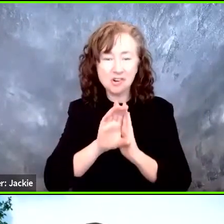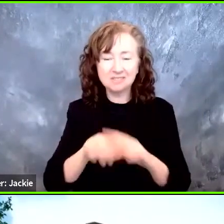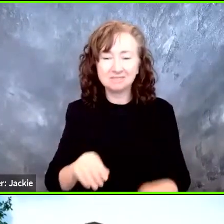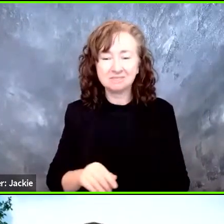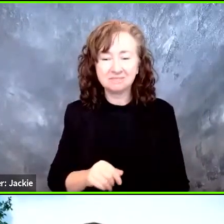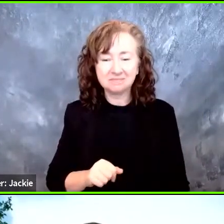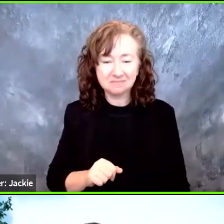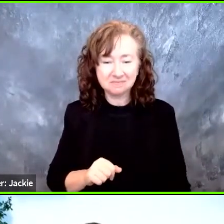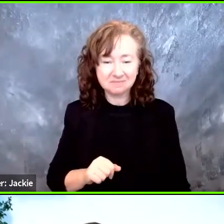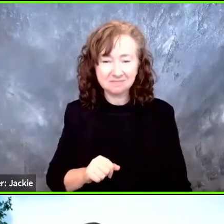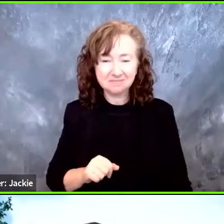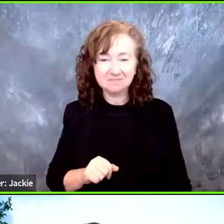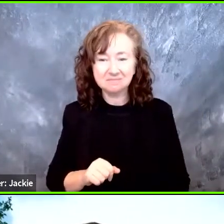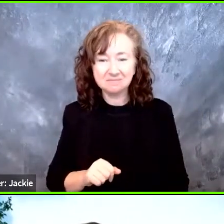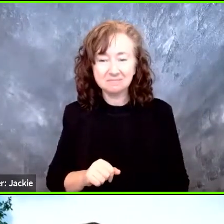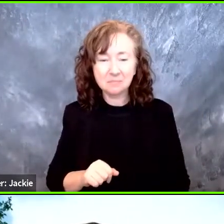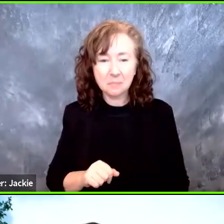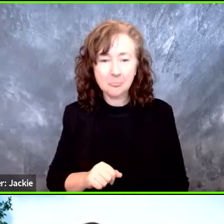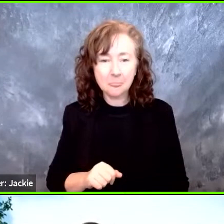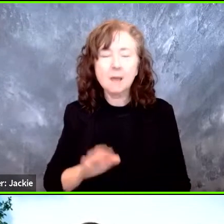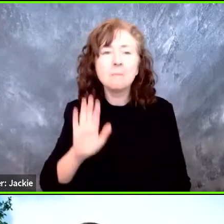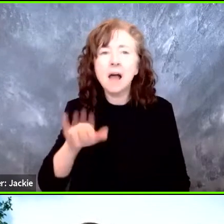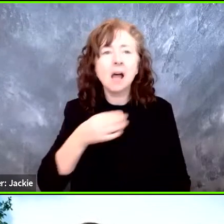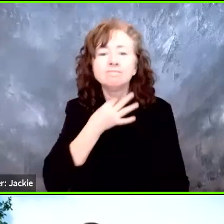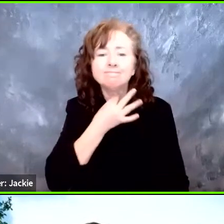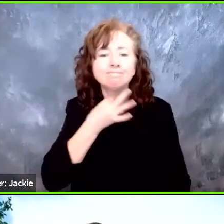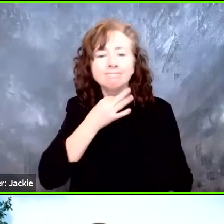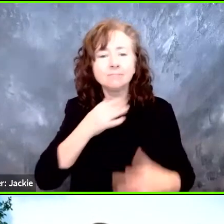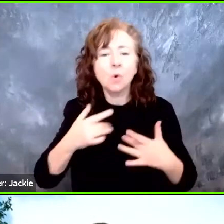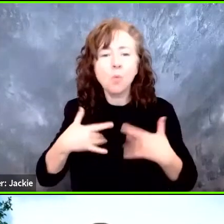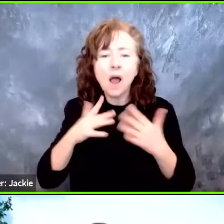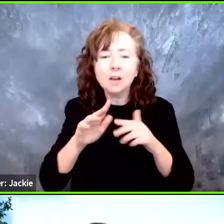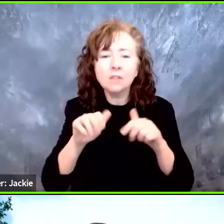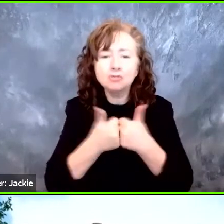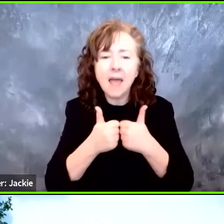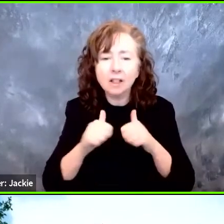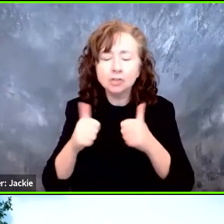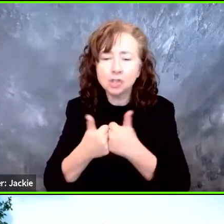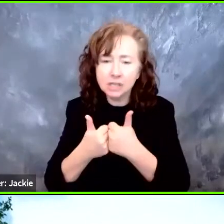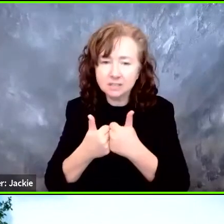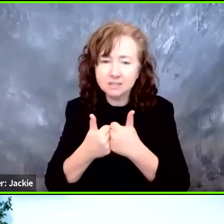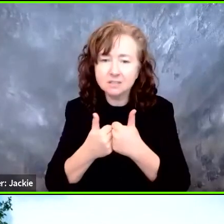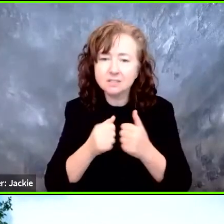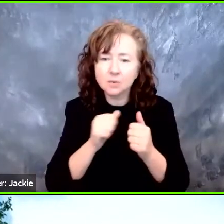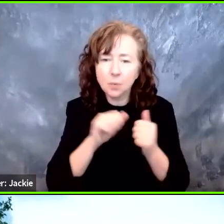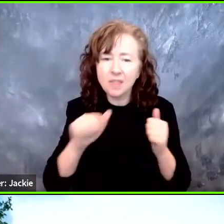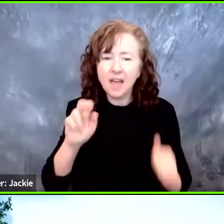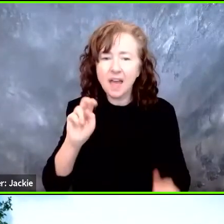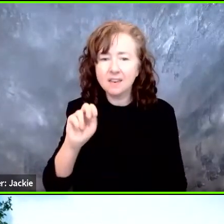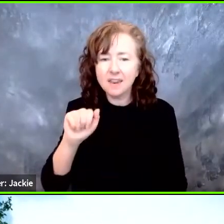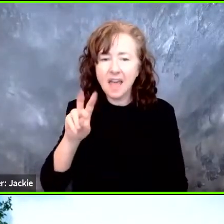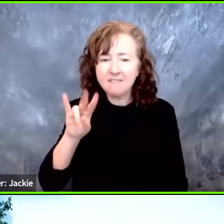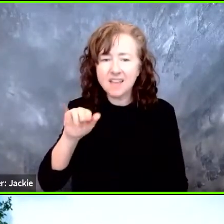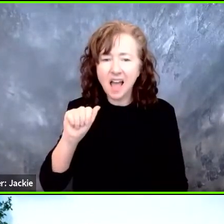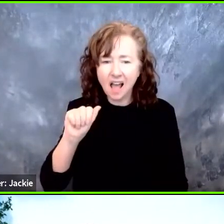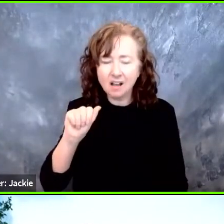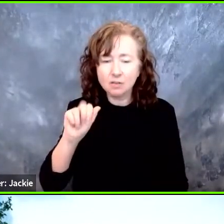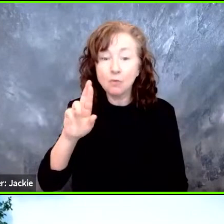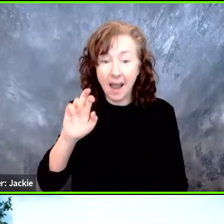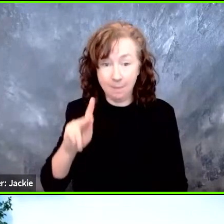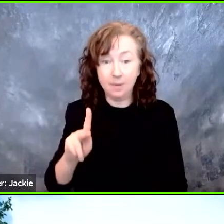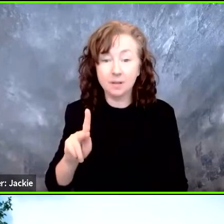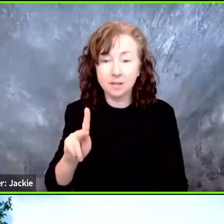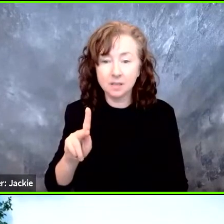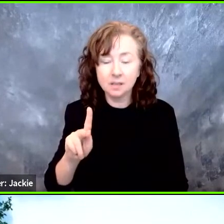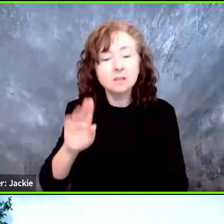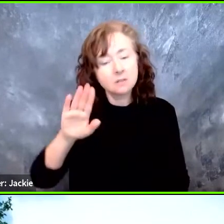Yeah, but what were some of the challenges with the Navia, the ramp? Because